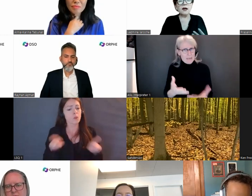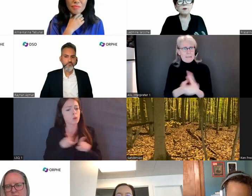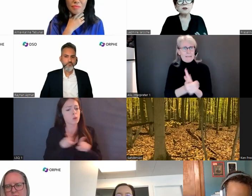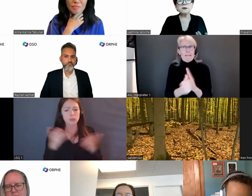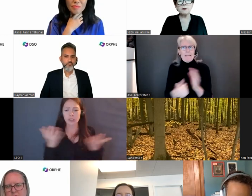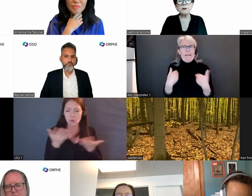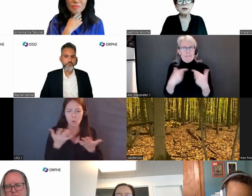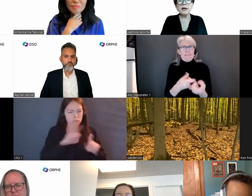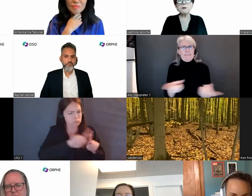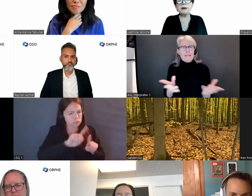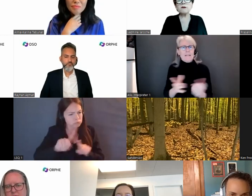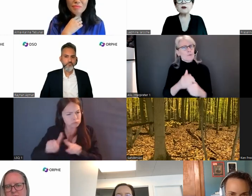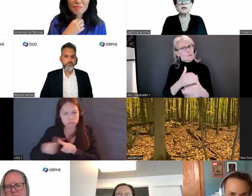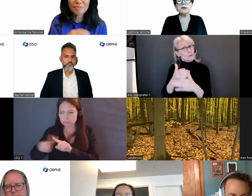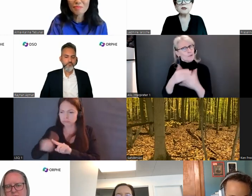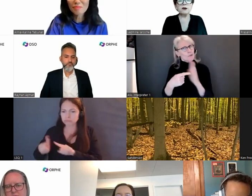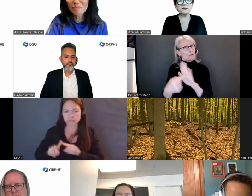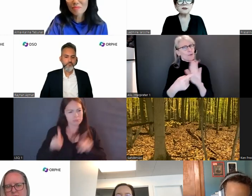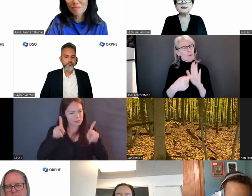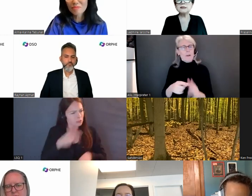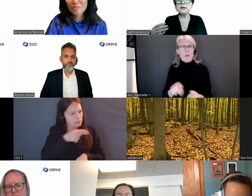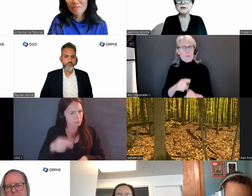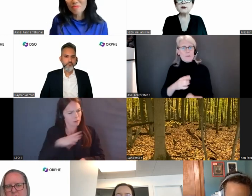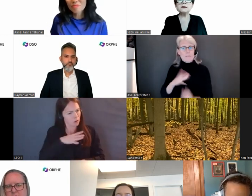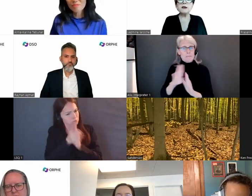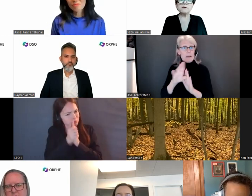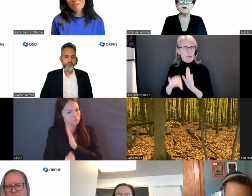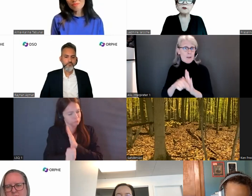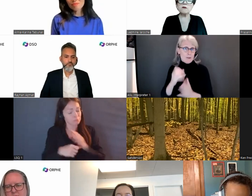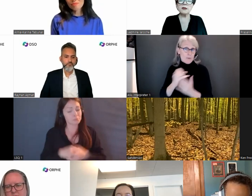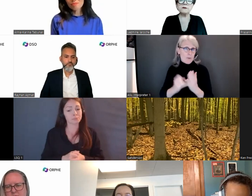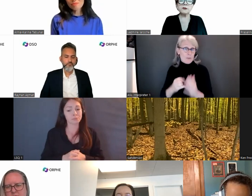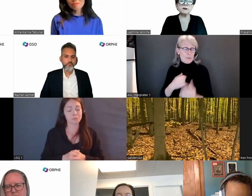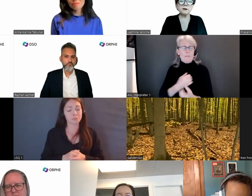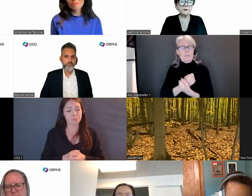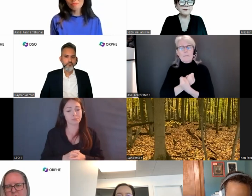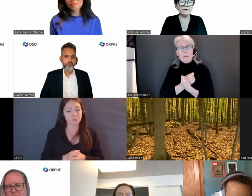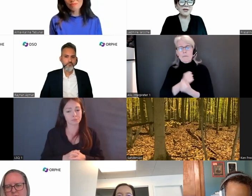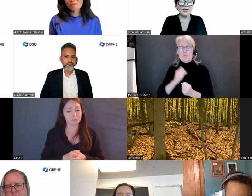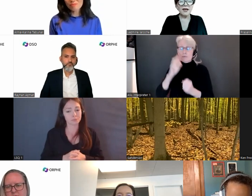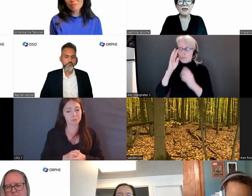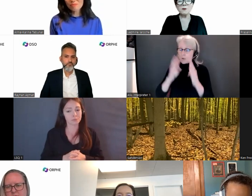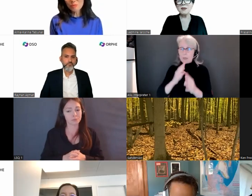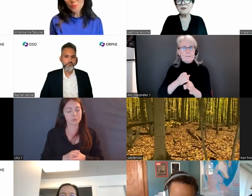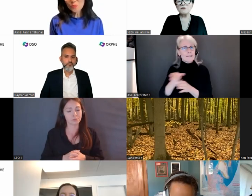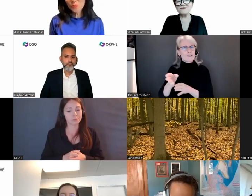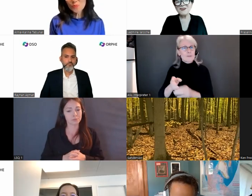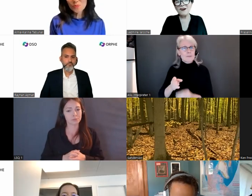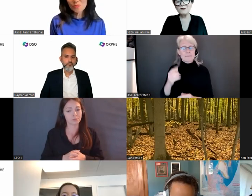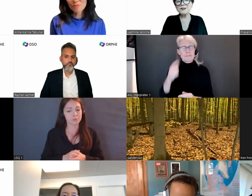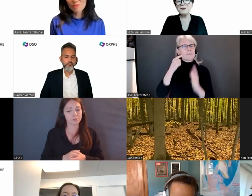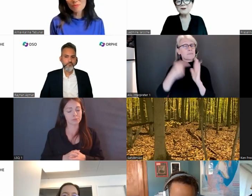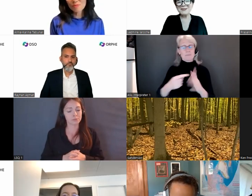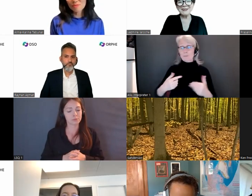I'm also somebody who has a background in the arts and a deep love of the creative sector. In my youth,